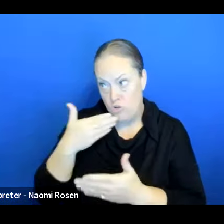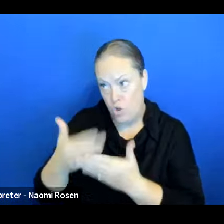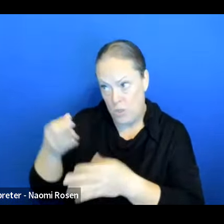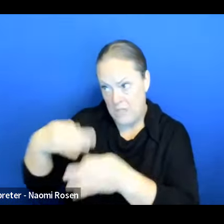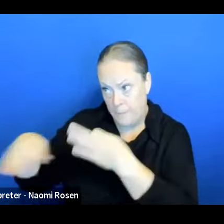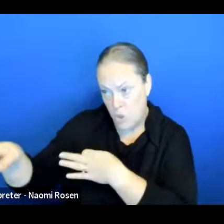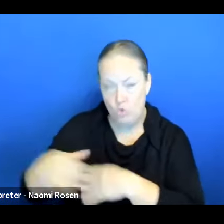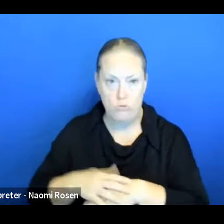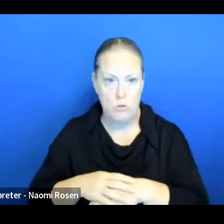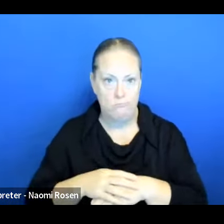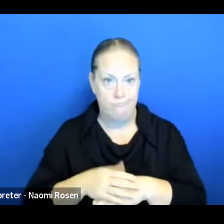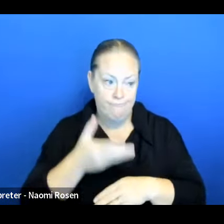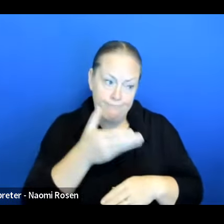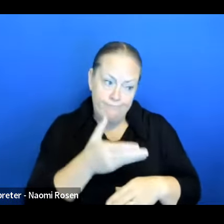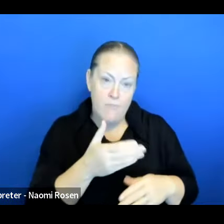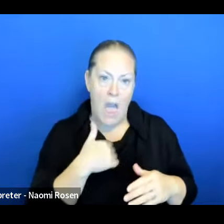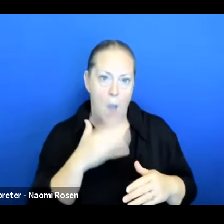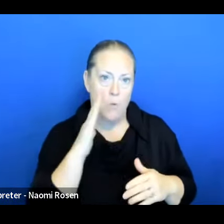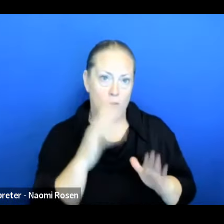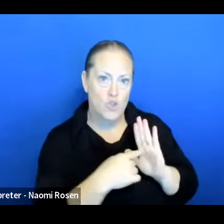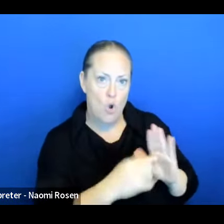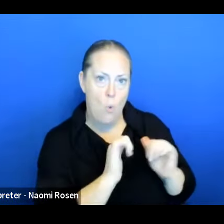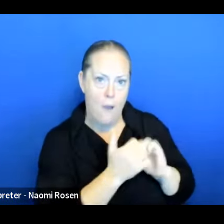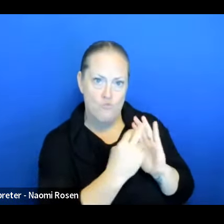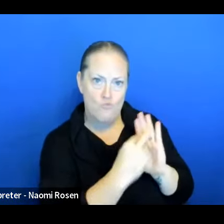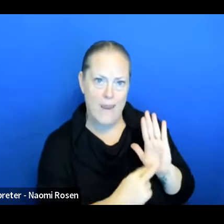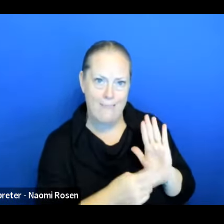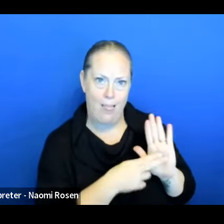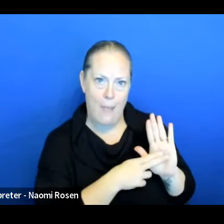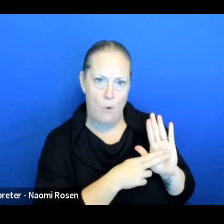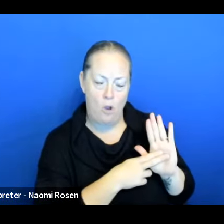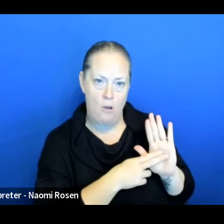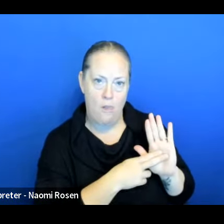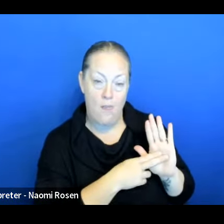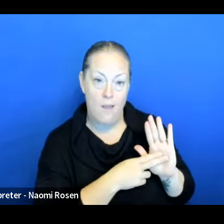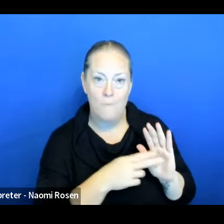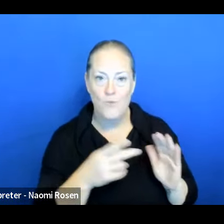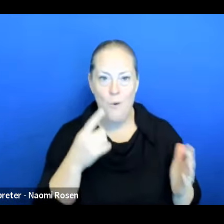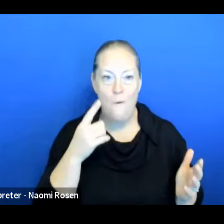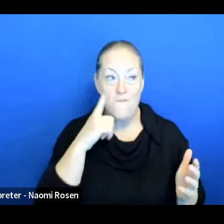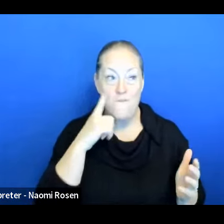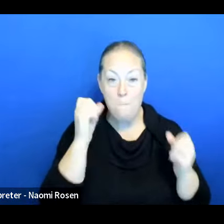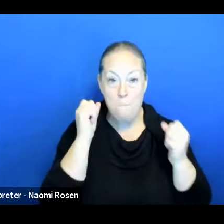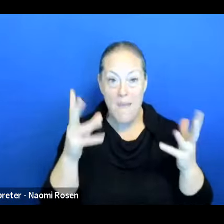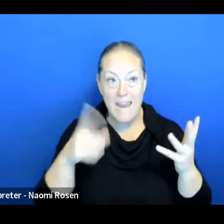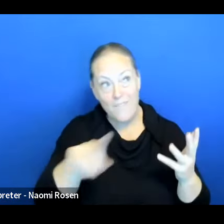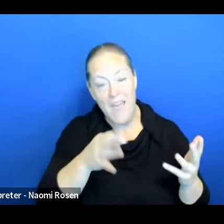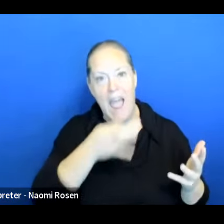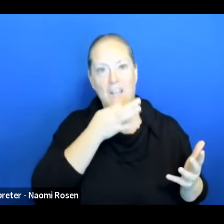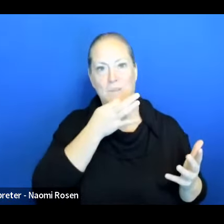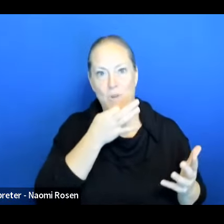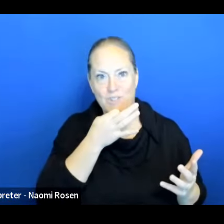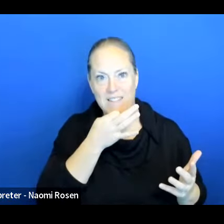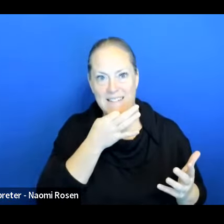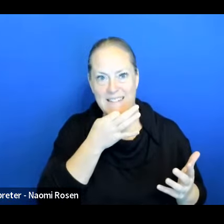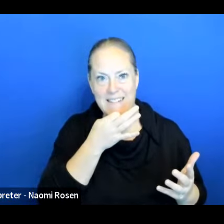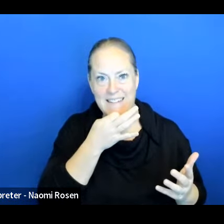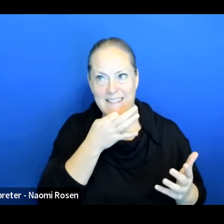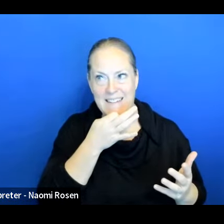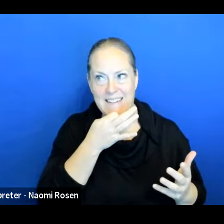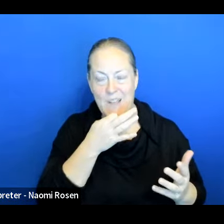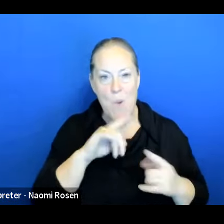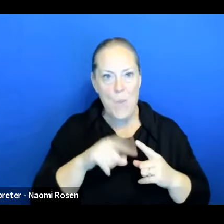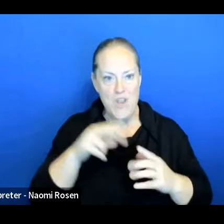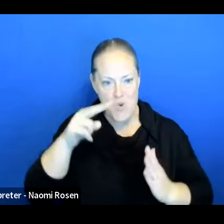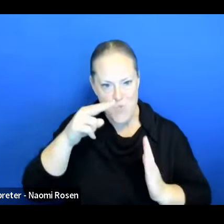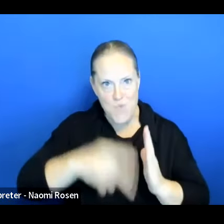label, you know? And so, so for all of us experts, you know, like you said, someone said it here. When you read this